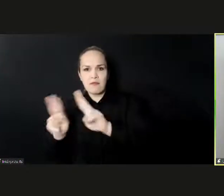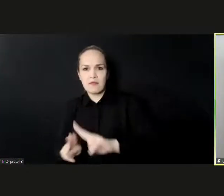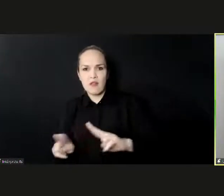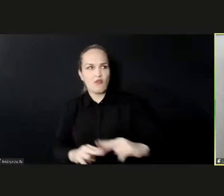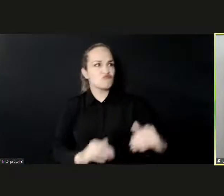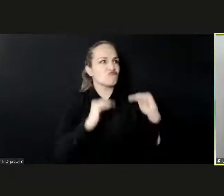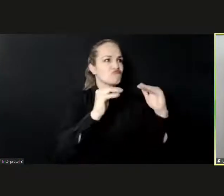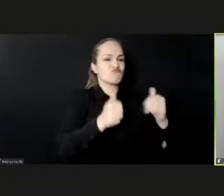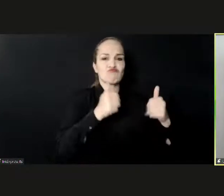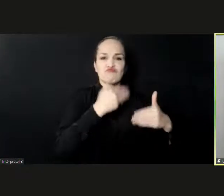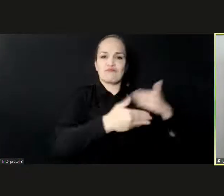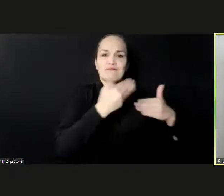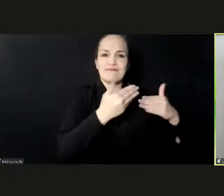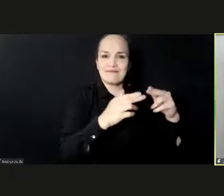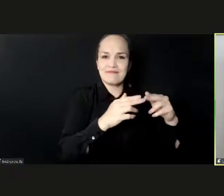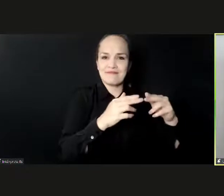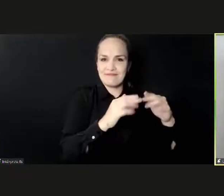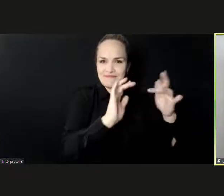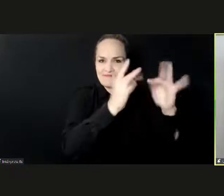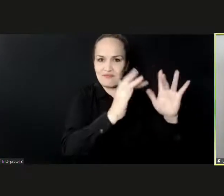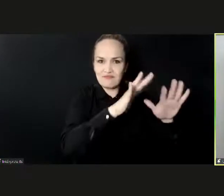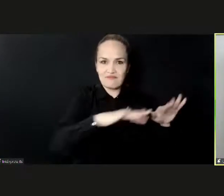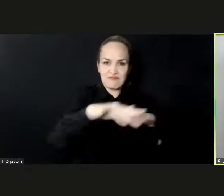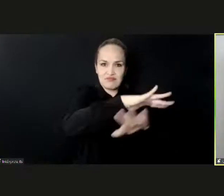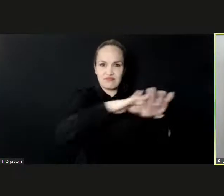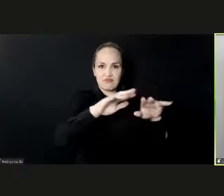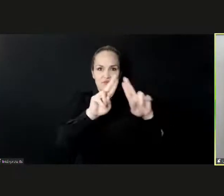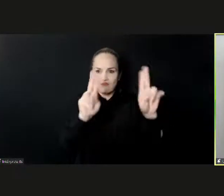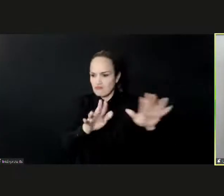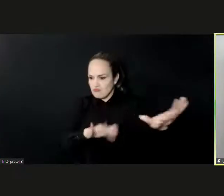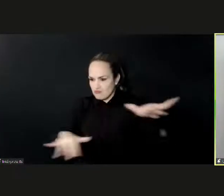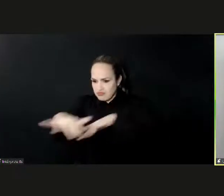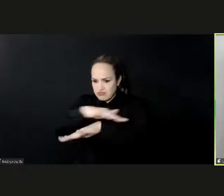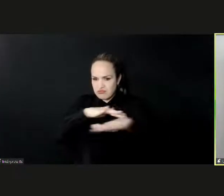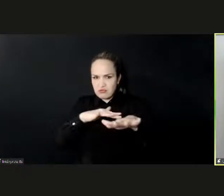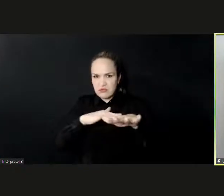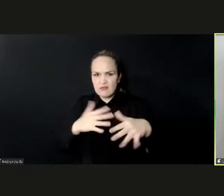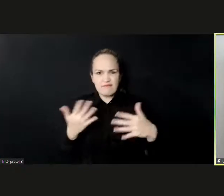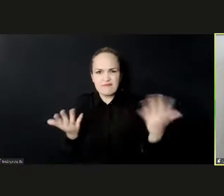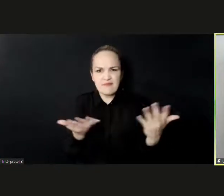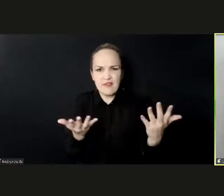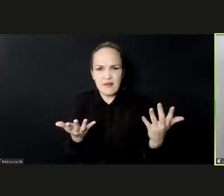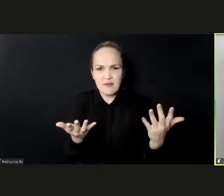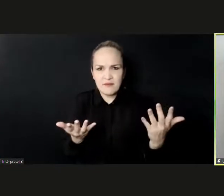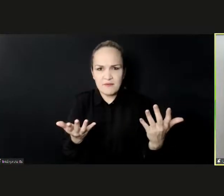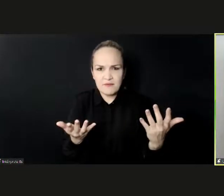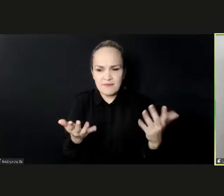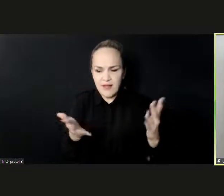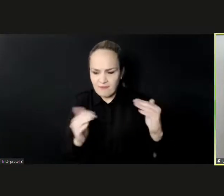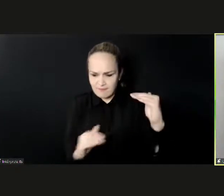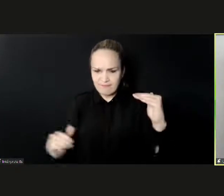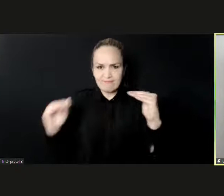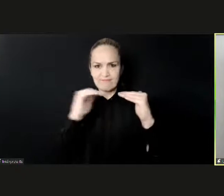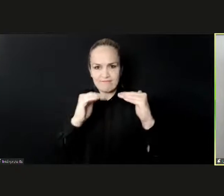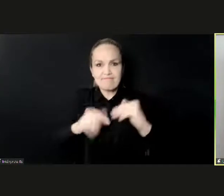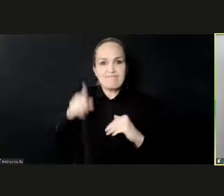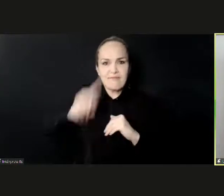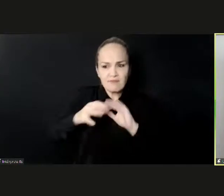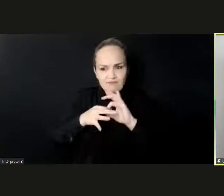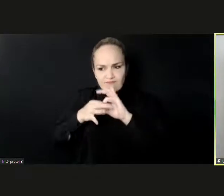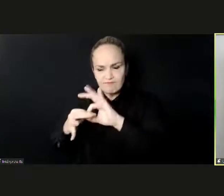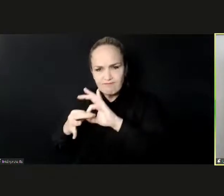such as implement IP regimes, underdeveloped innovation ecosystems, a lack of regional